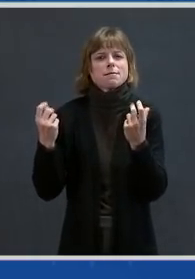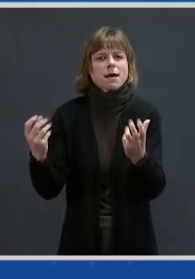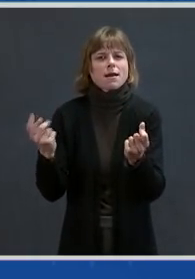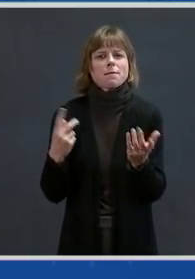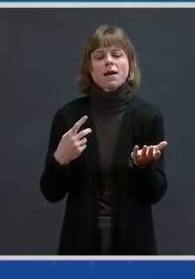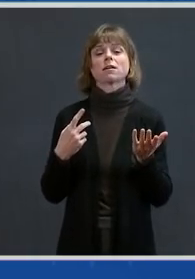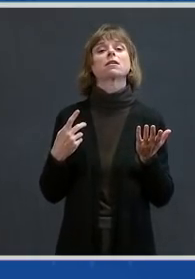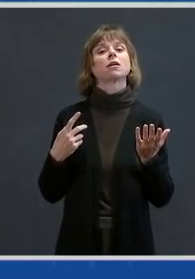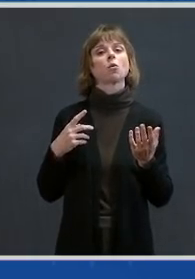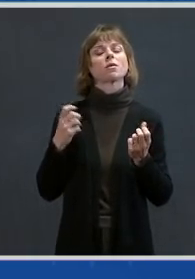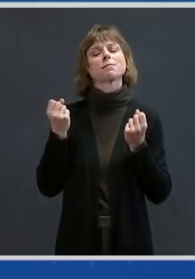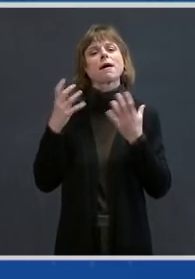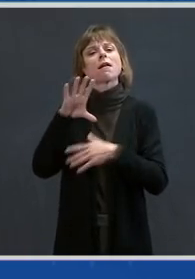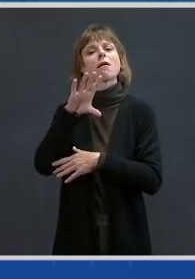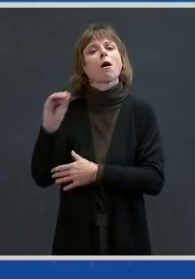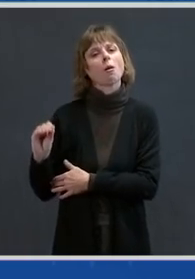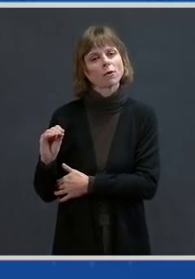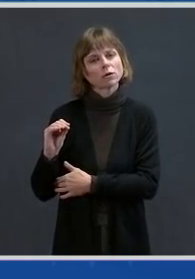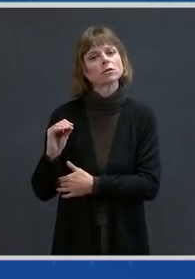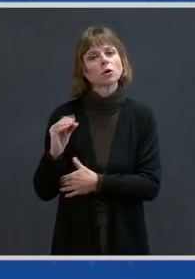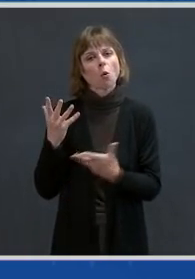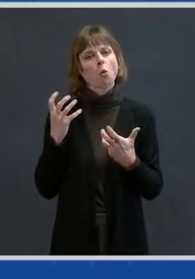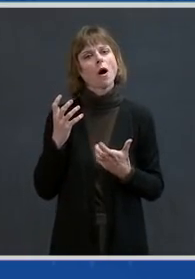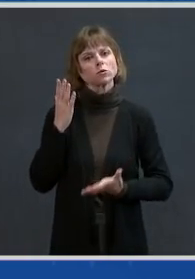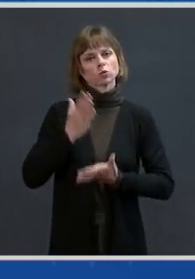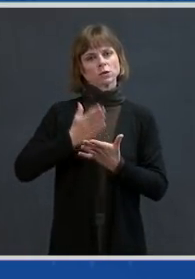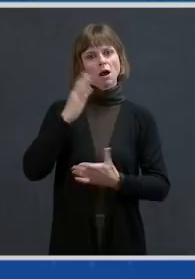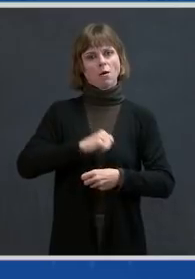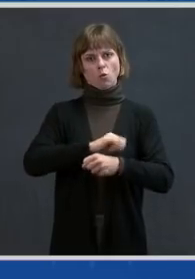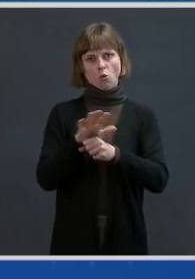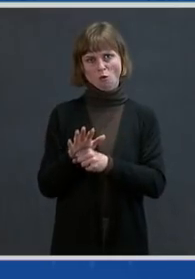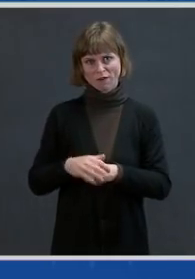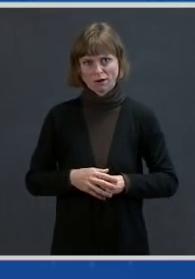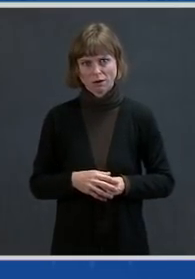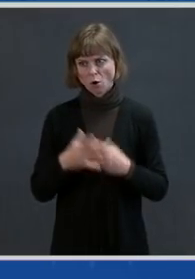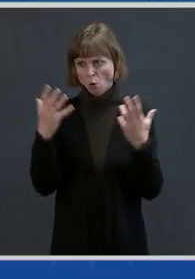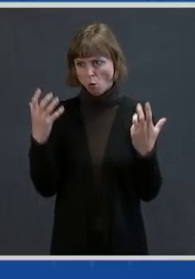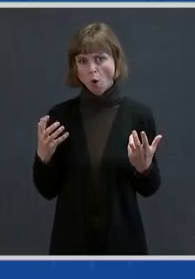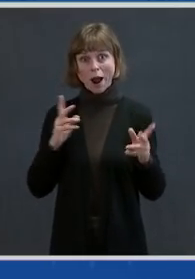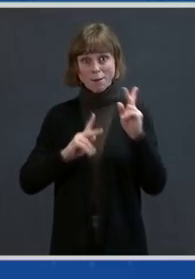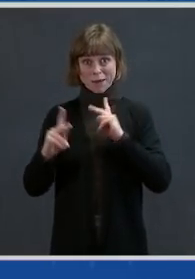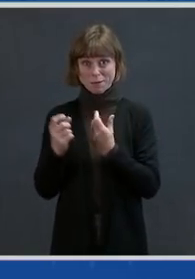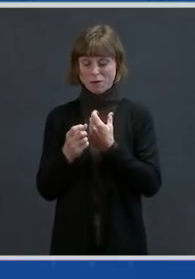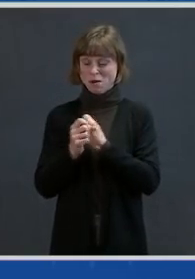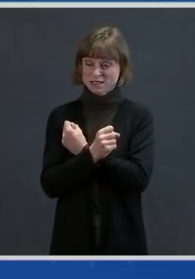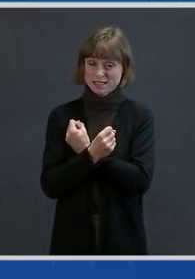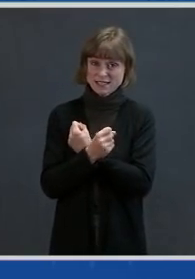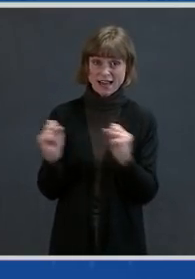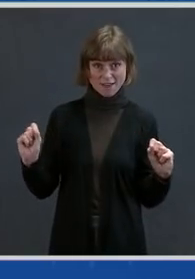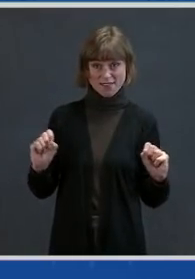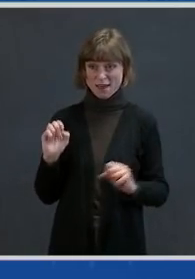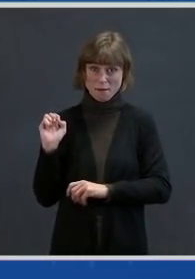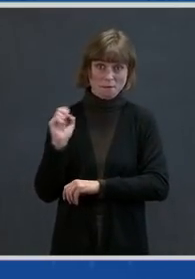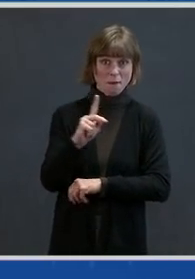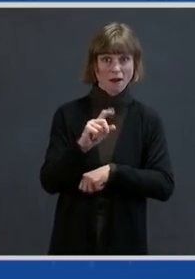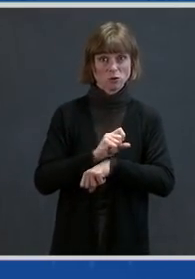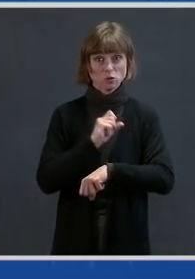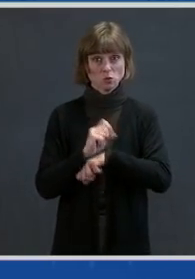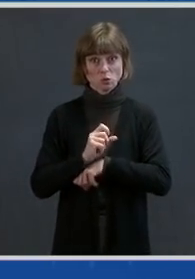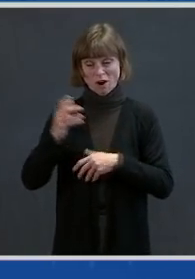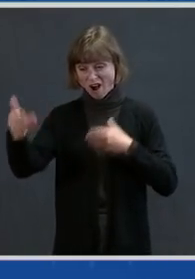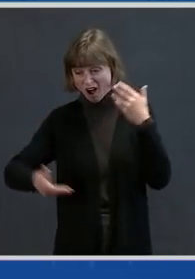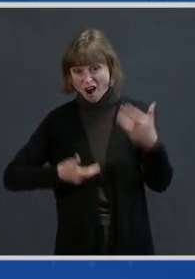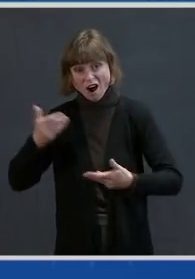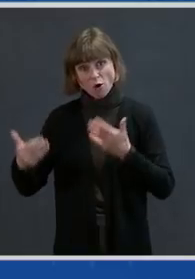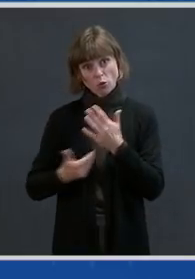help put an end to COVID-19, get people safely back to work, rehire workers, and grow the economy,